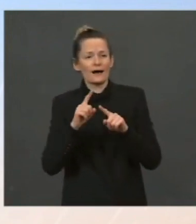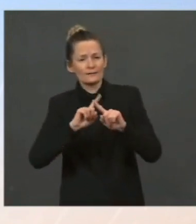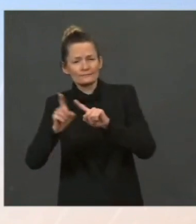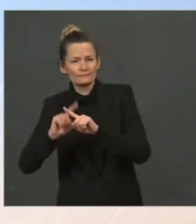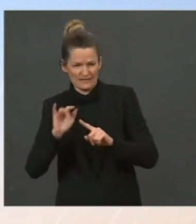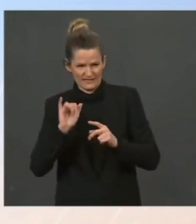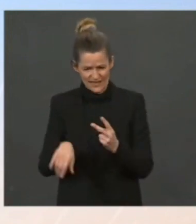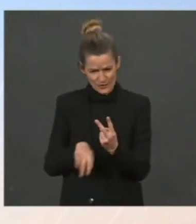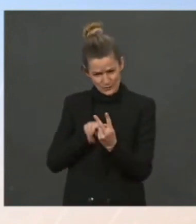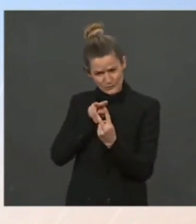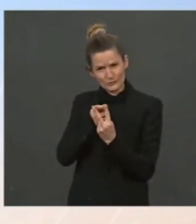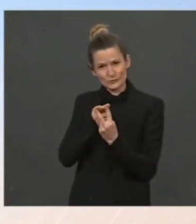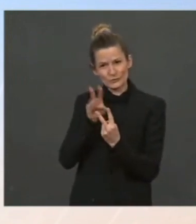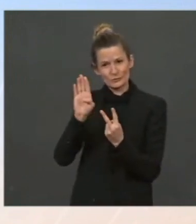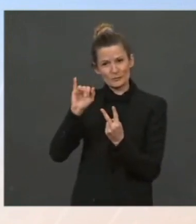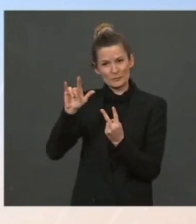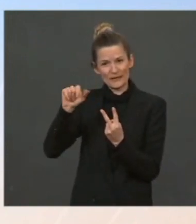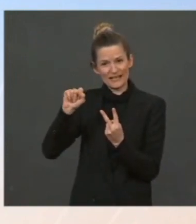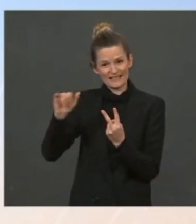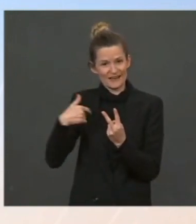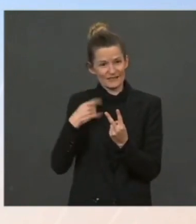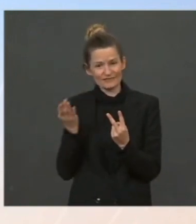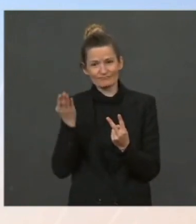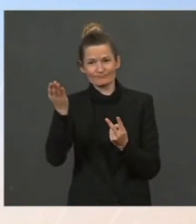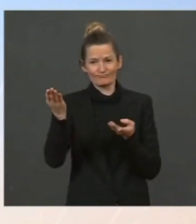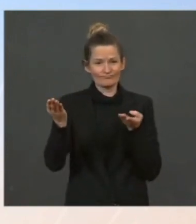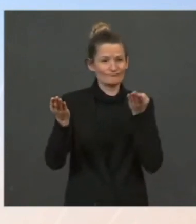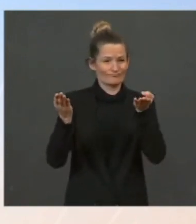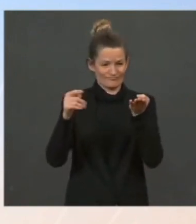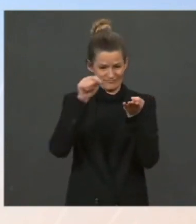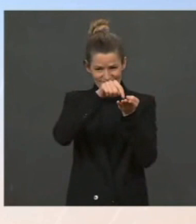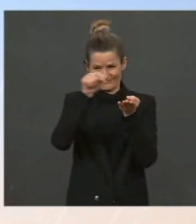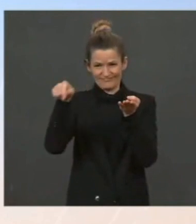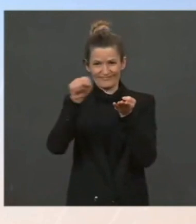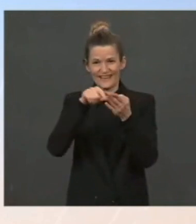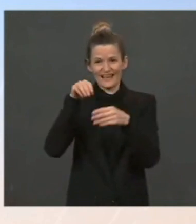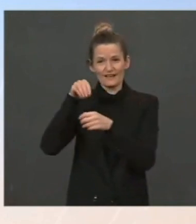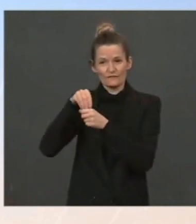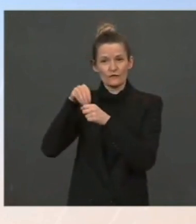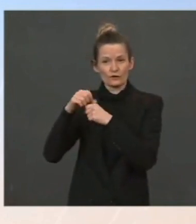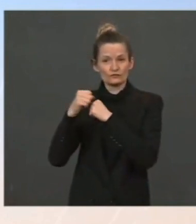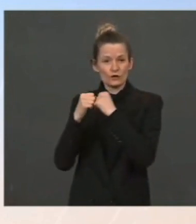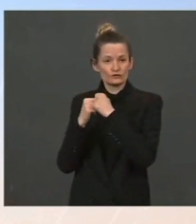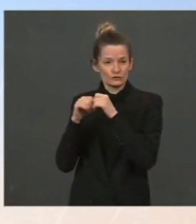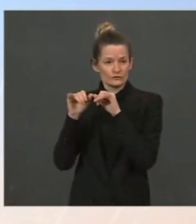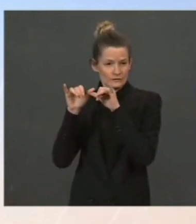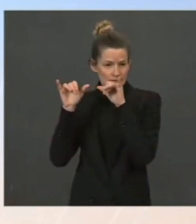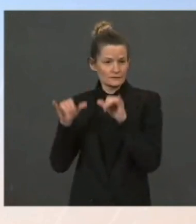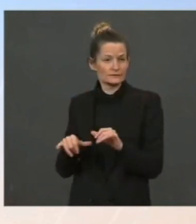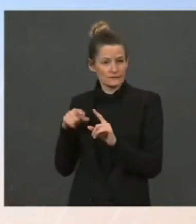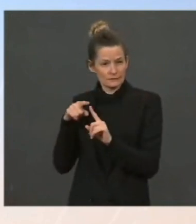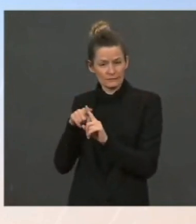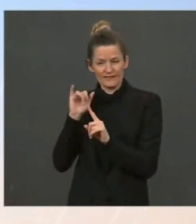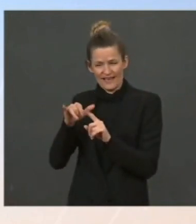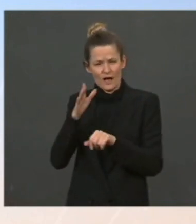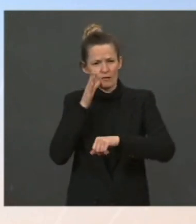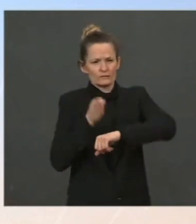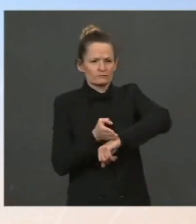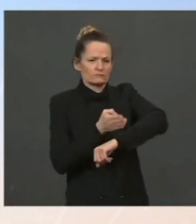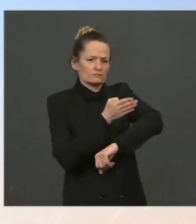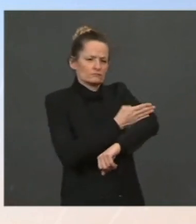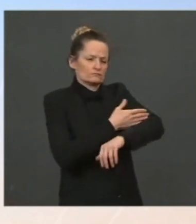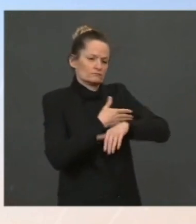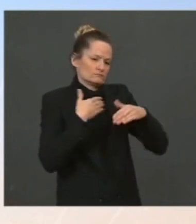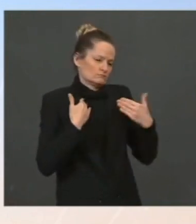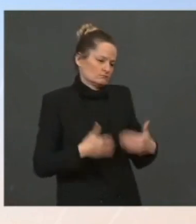ease inflationary pressures and grow the economy and create 1.5 million jobs every single year. So we're